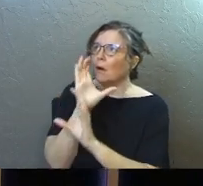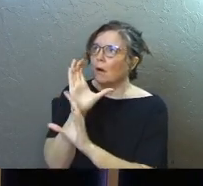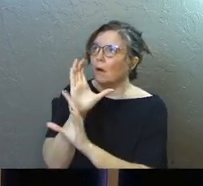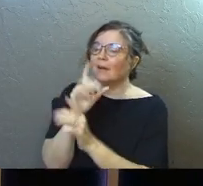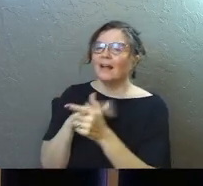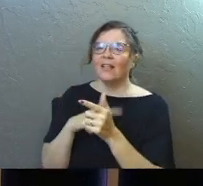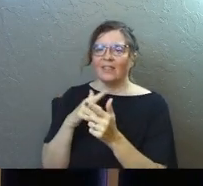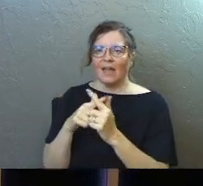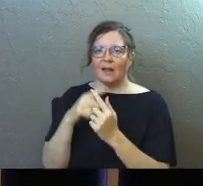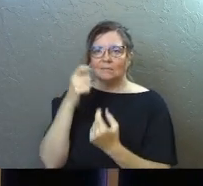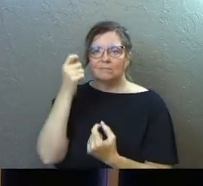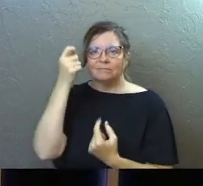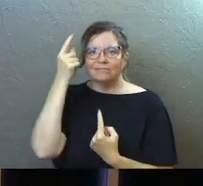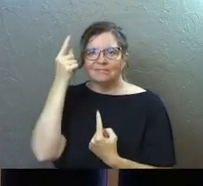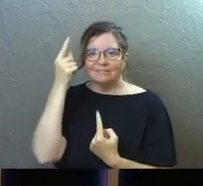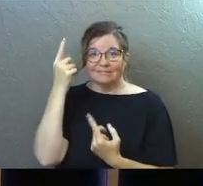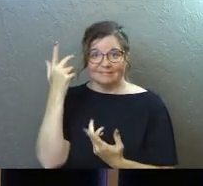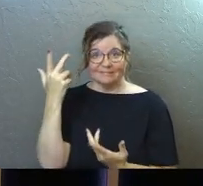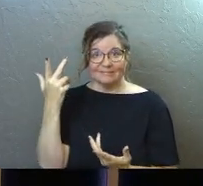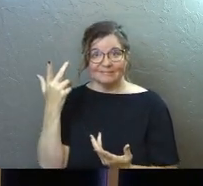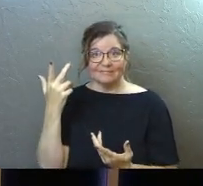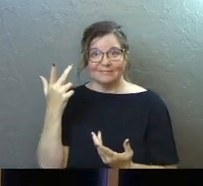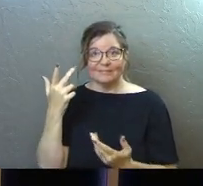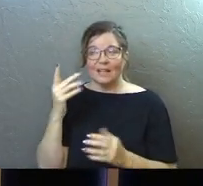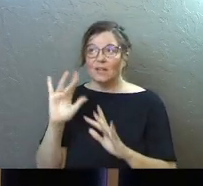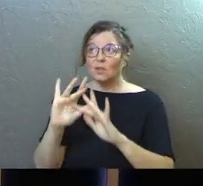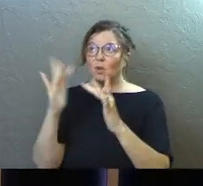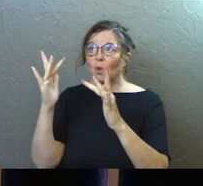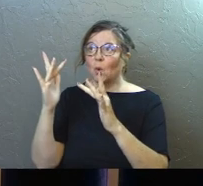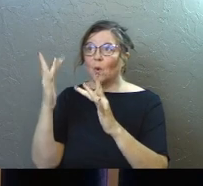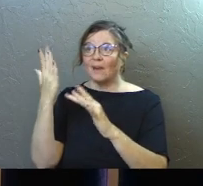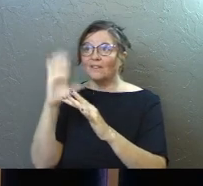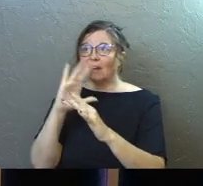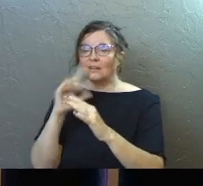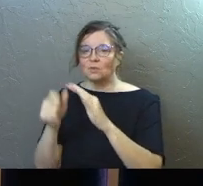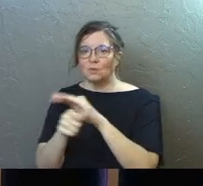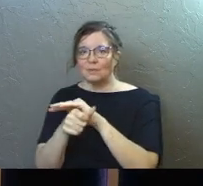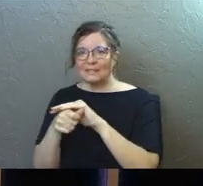And then you can hear is the glory of God to conceal things in the glory of Kings